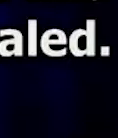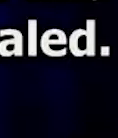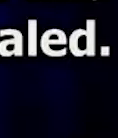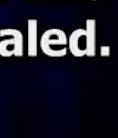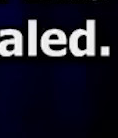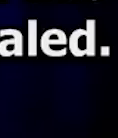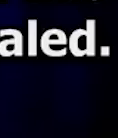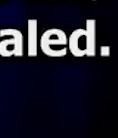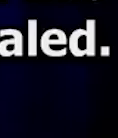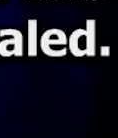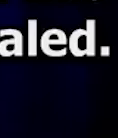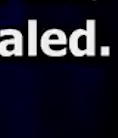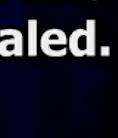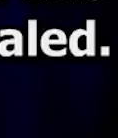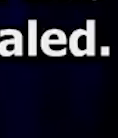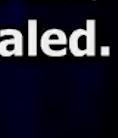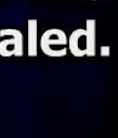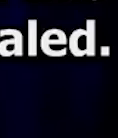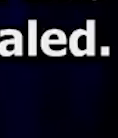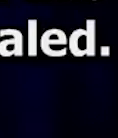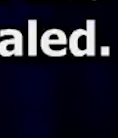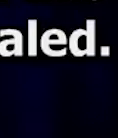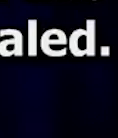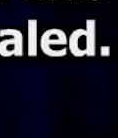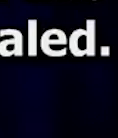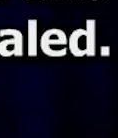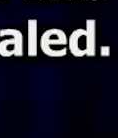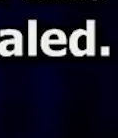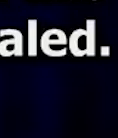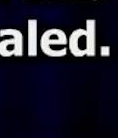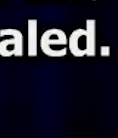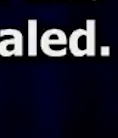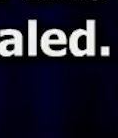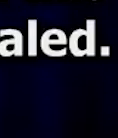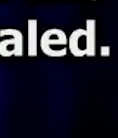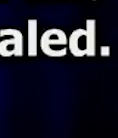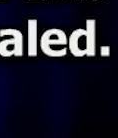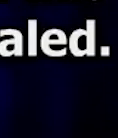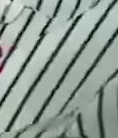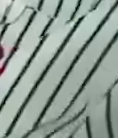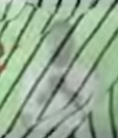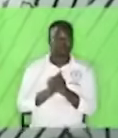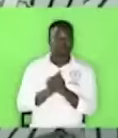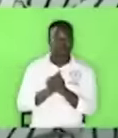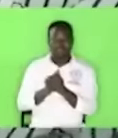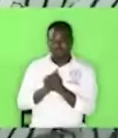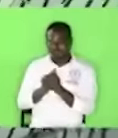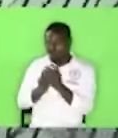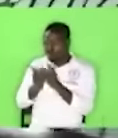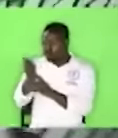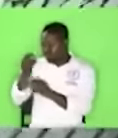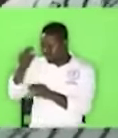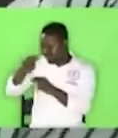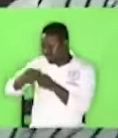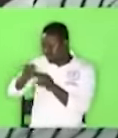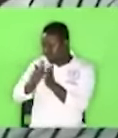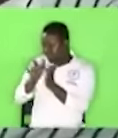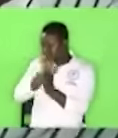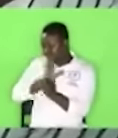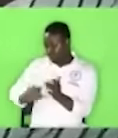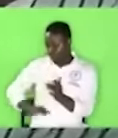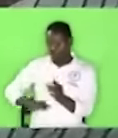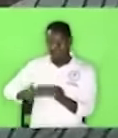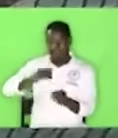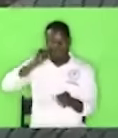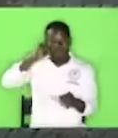healed if you want to know then know this it is by the name brothers and sisters